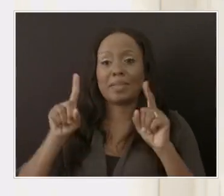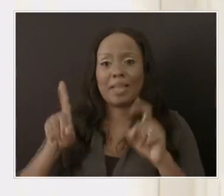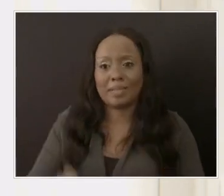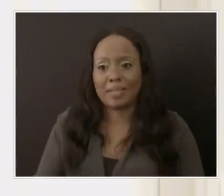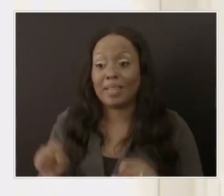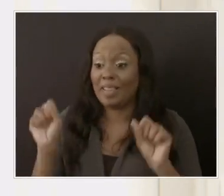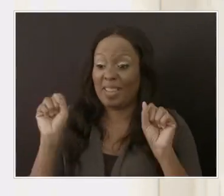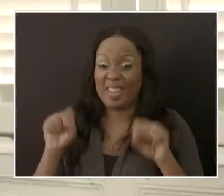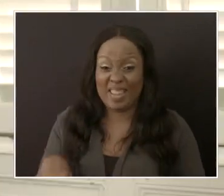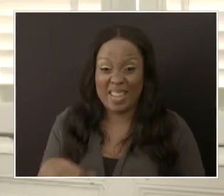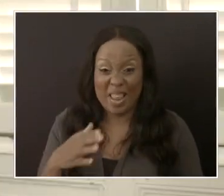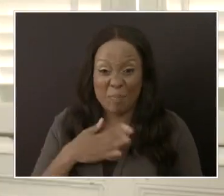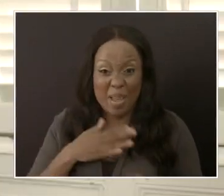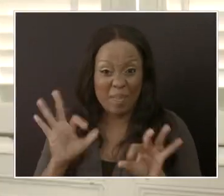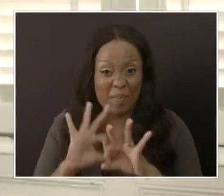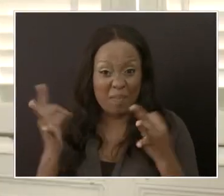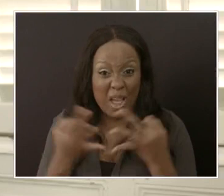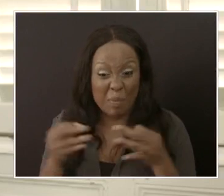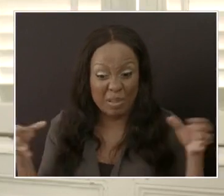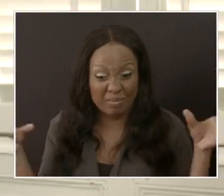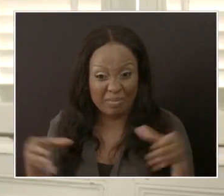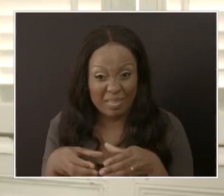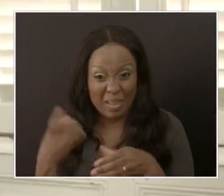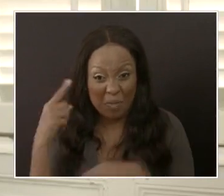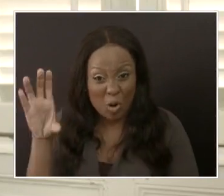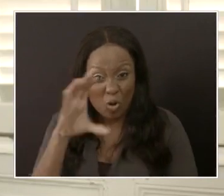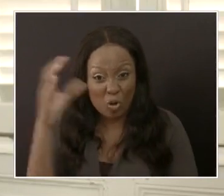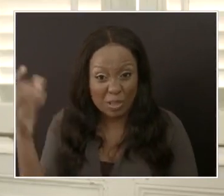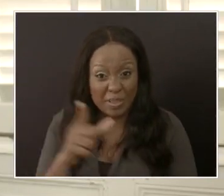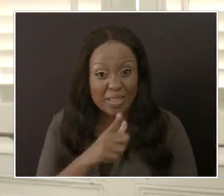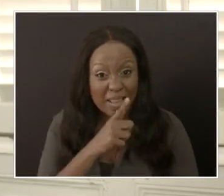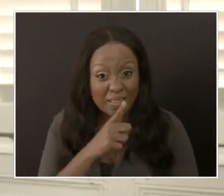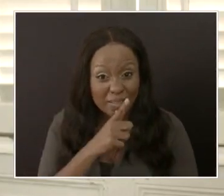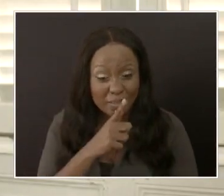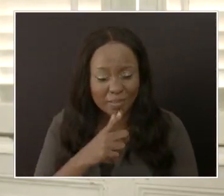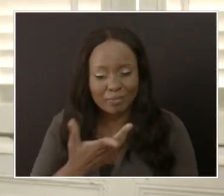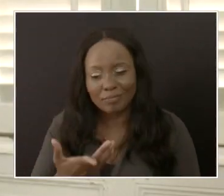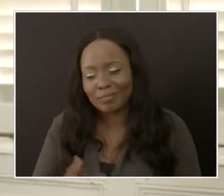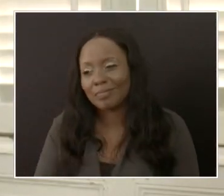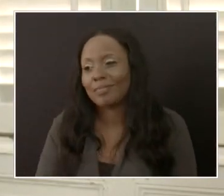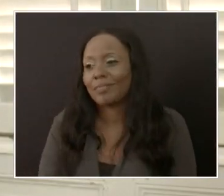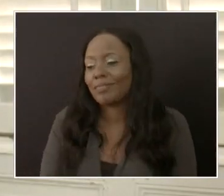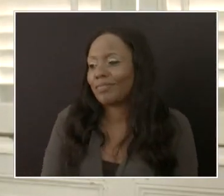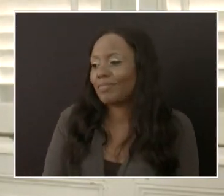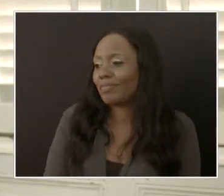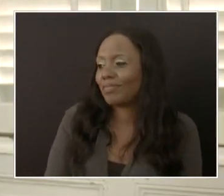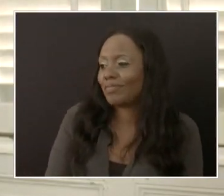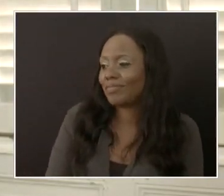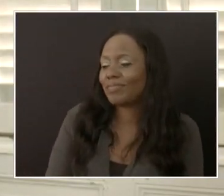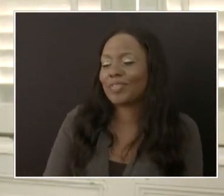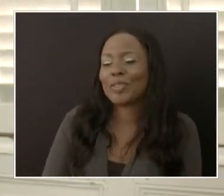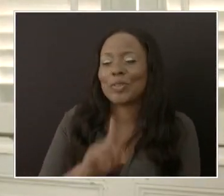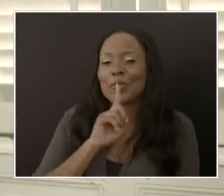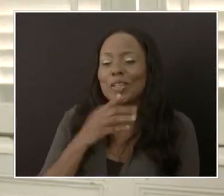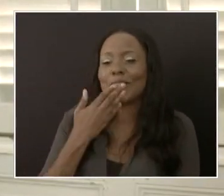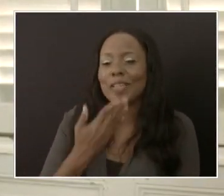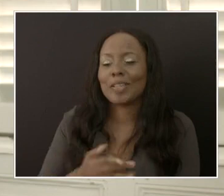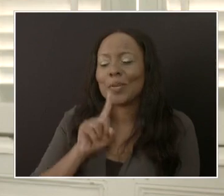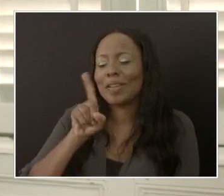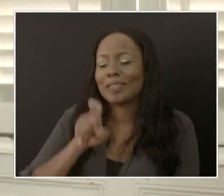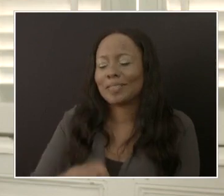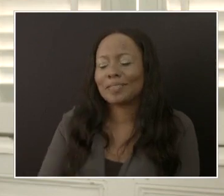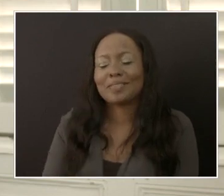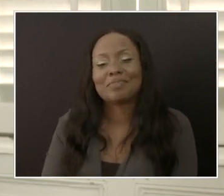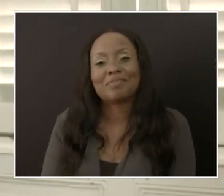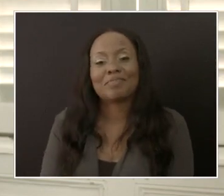Um, that, that, that, that is a, a very, that that's a very, very good question. The answer